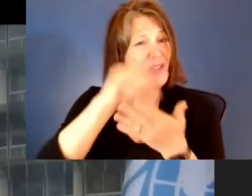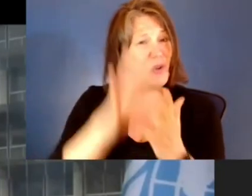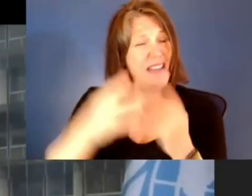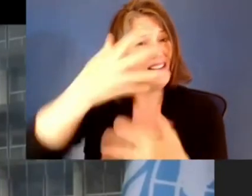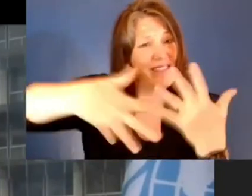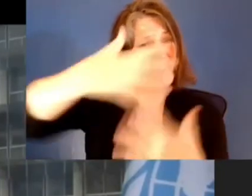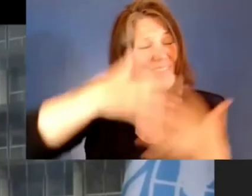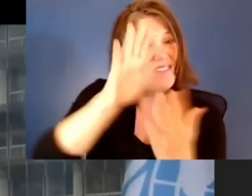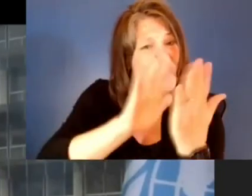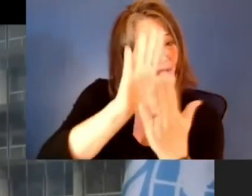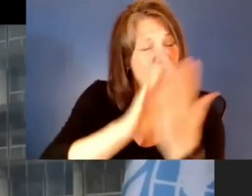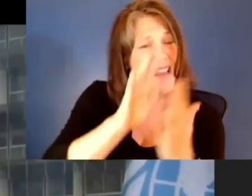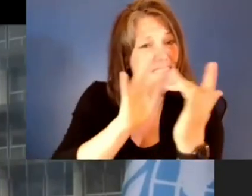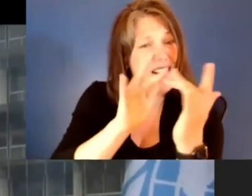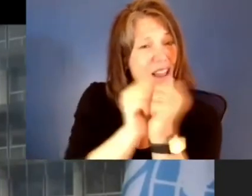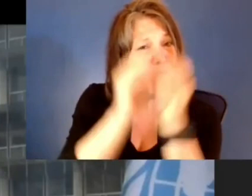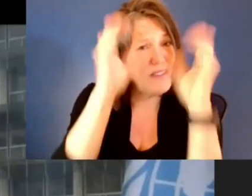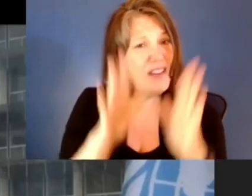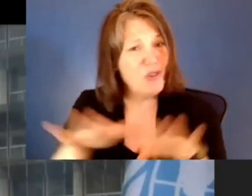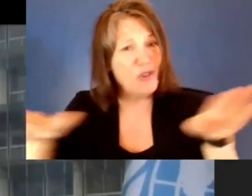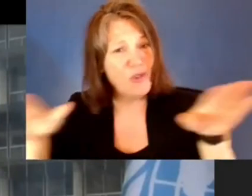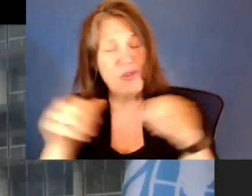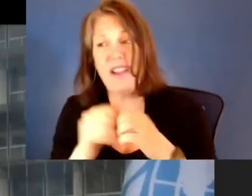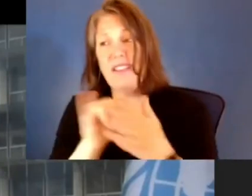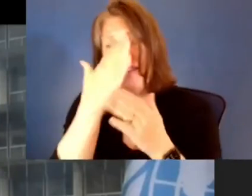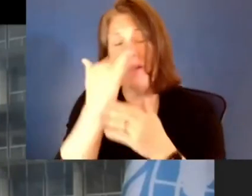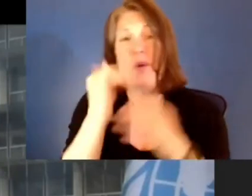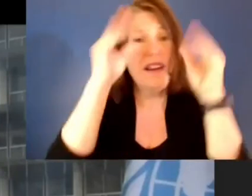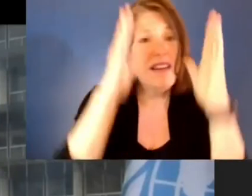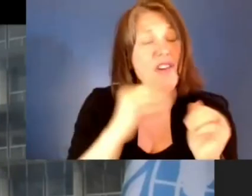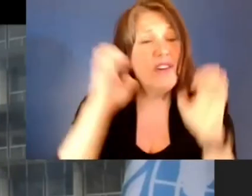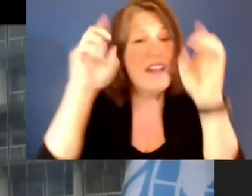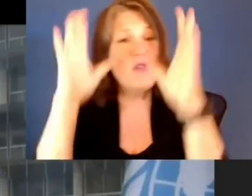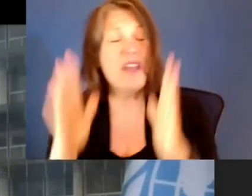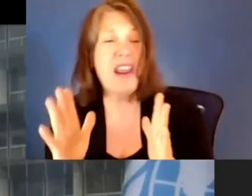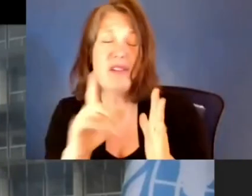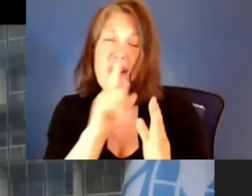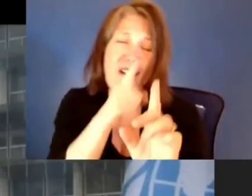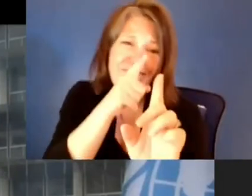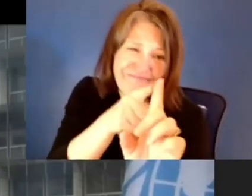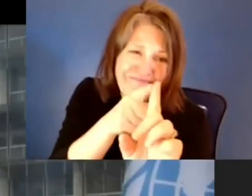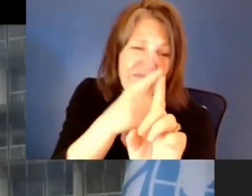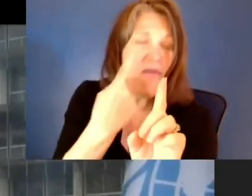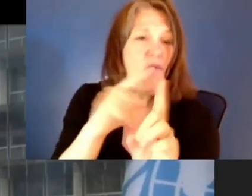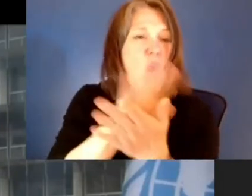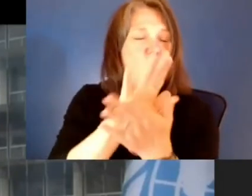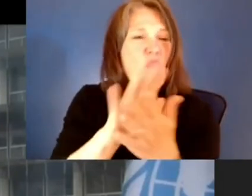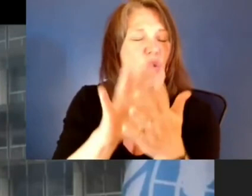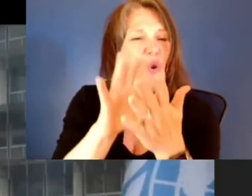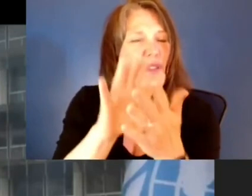This is why teachers and educators are so central to school systems. We must give them more, not less,